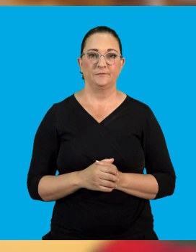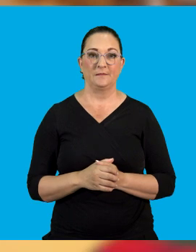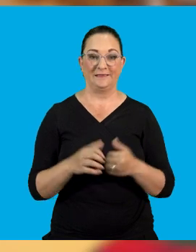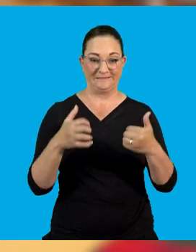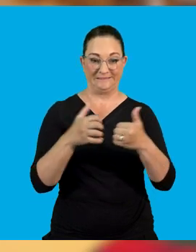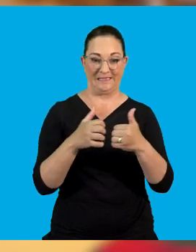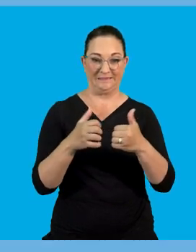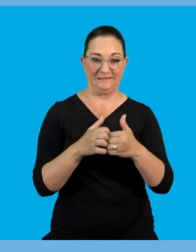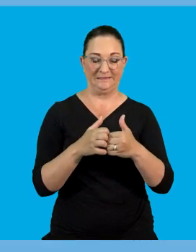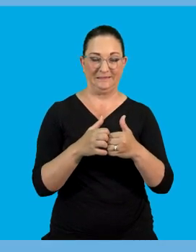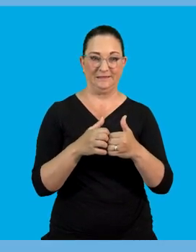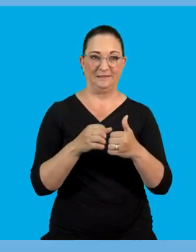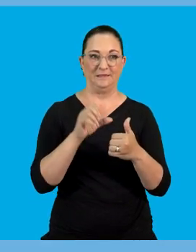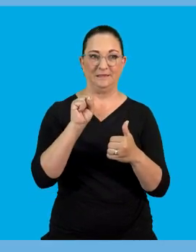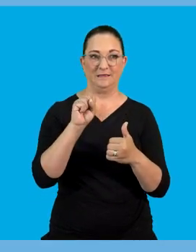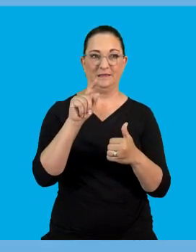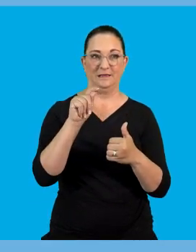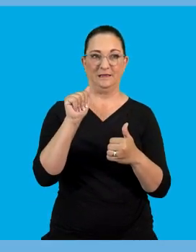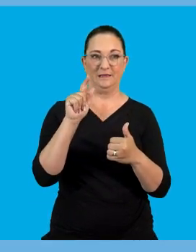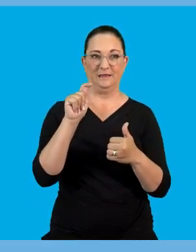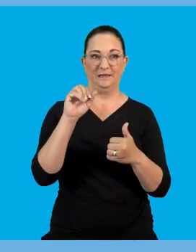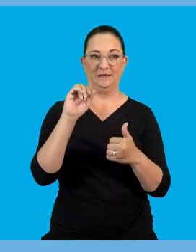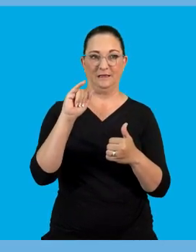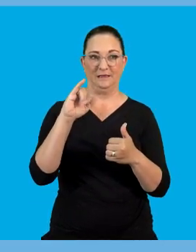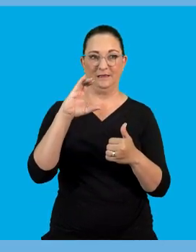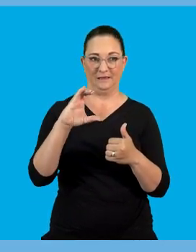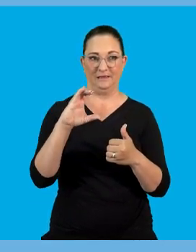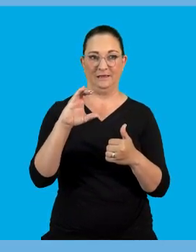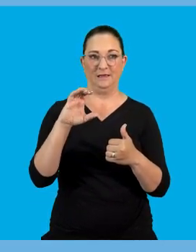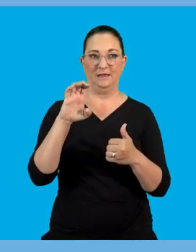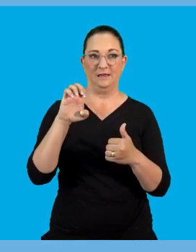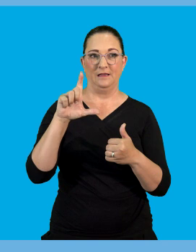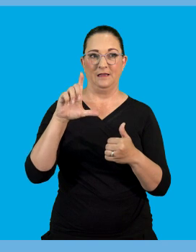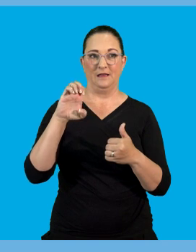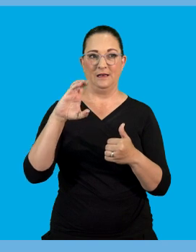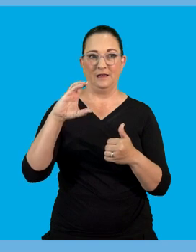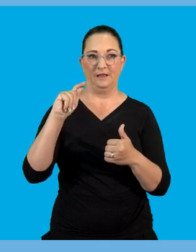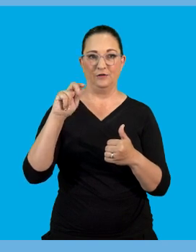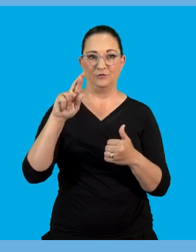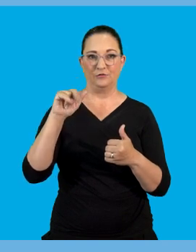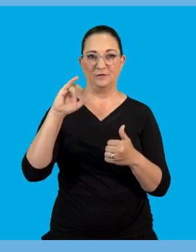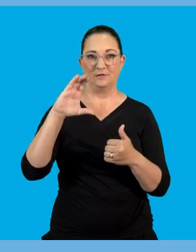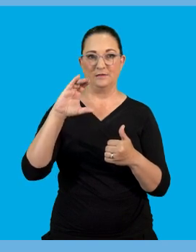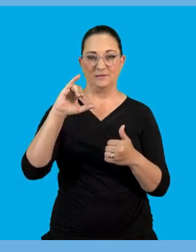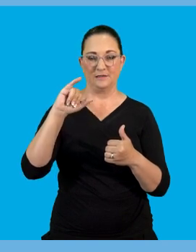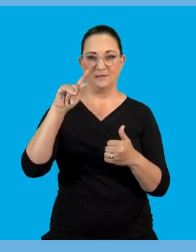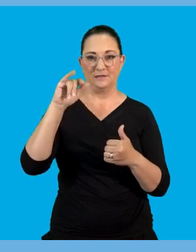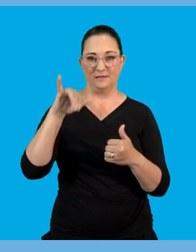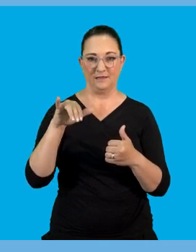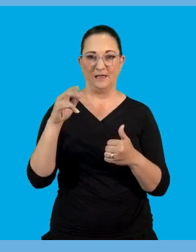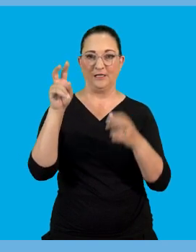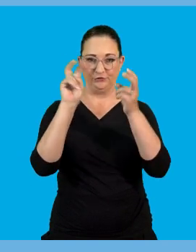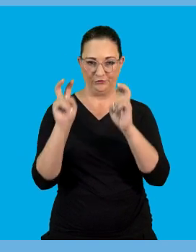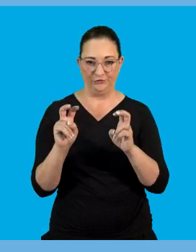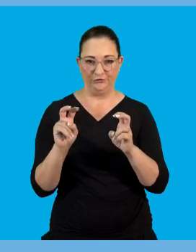We need to know that static electricity now that is the electric charge at rest on an object. So when we're talking about static